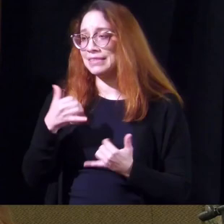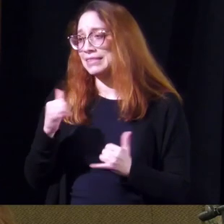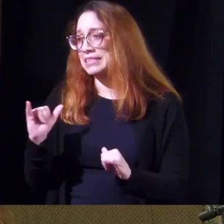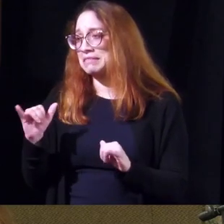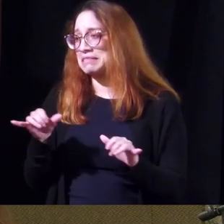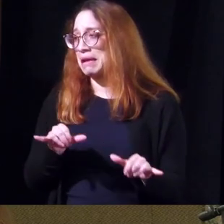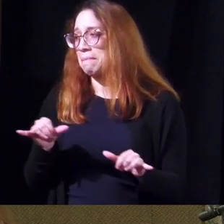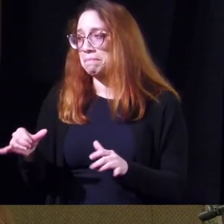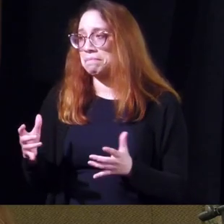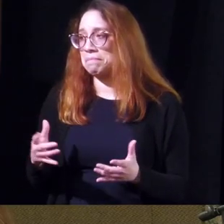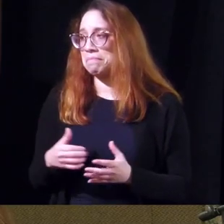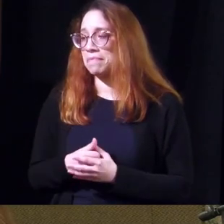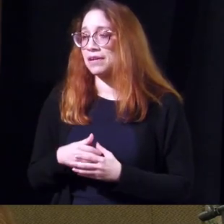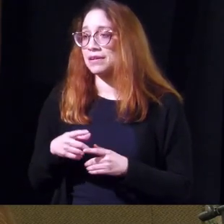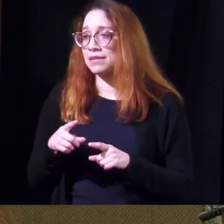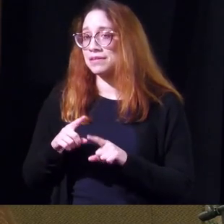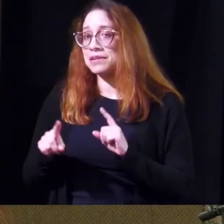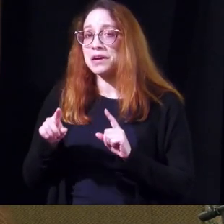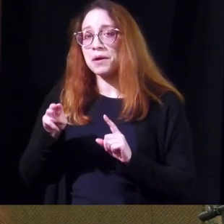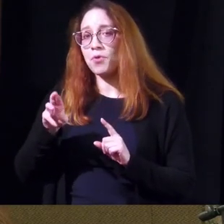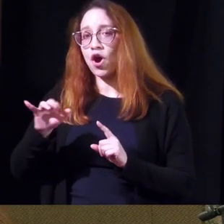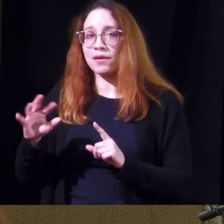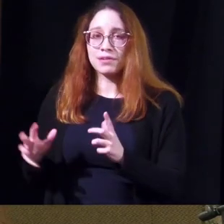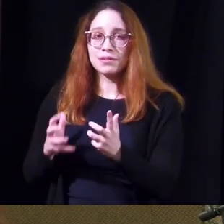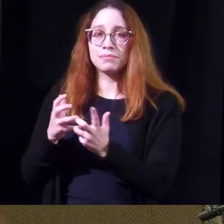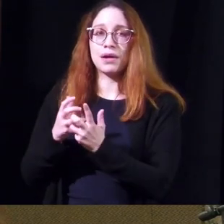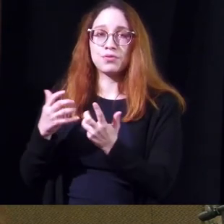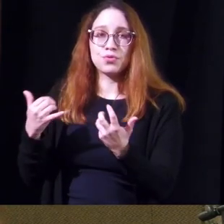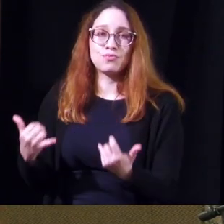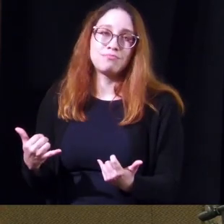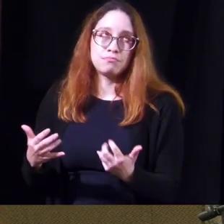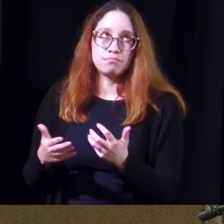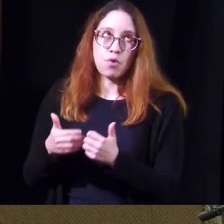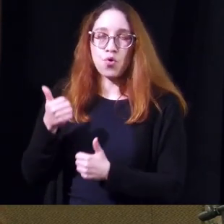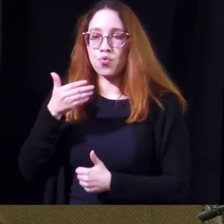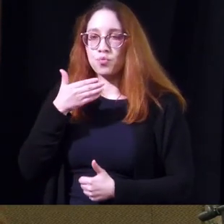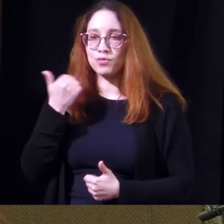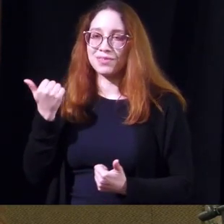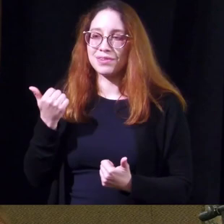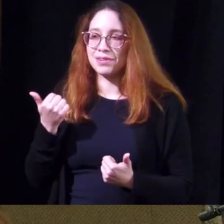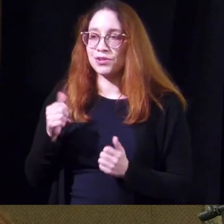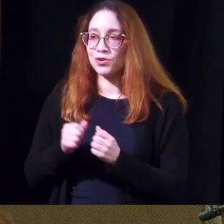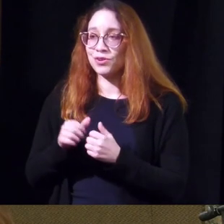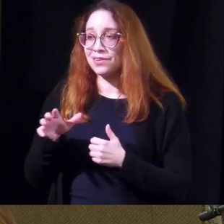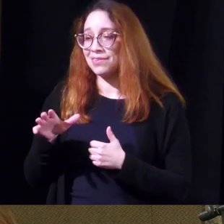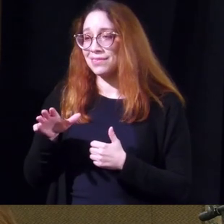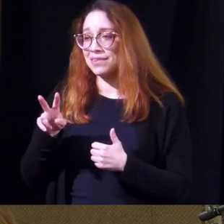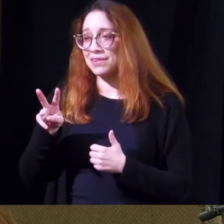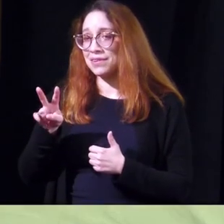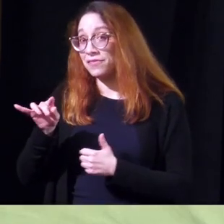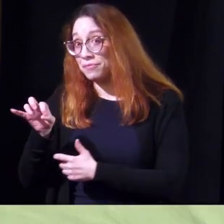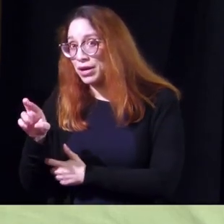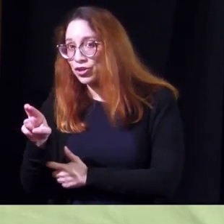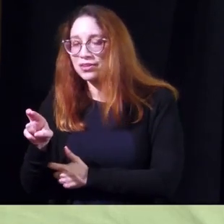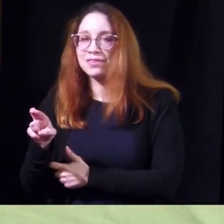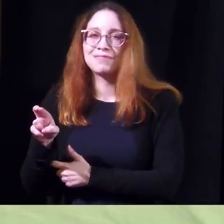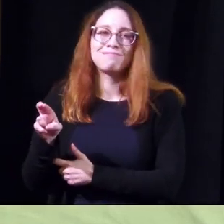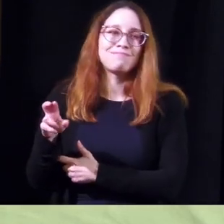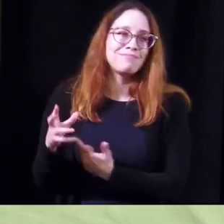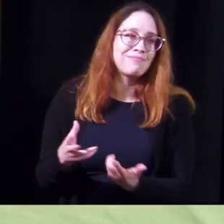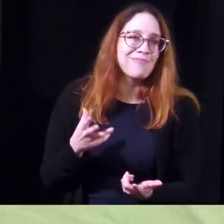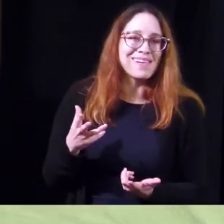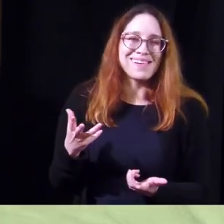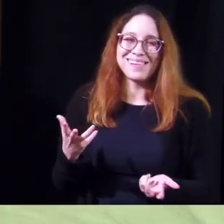still the same thing and but they are mri compatible now most of them as far as the vibrator um you know